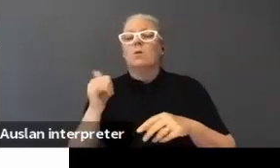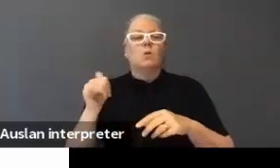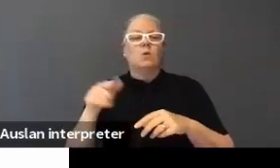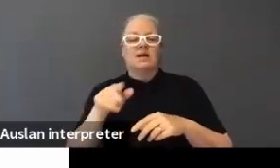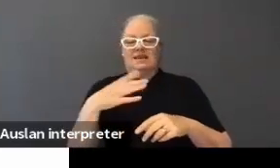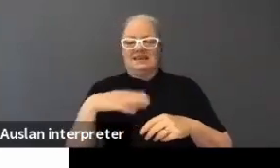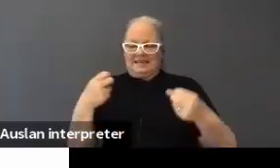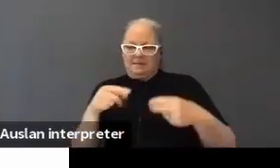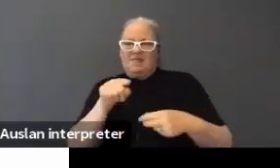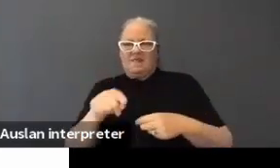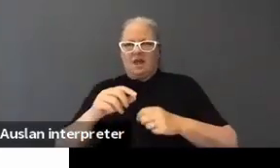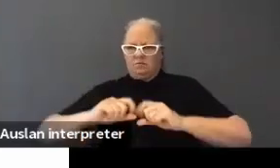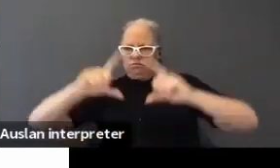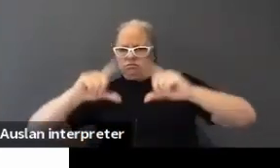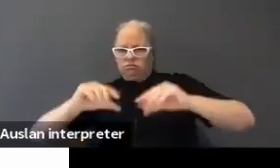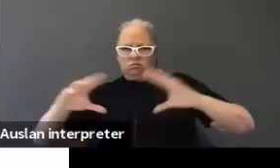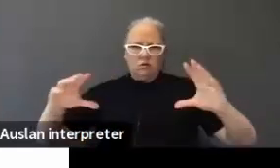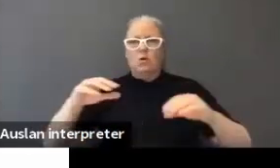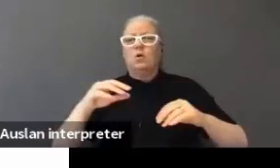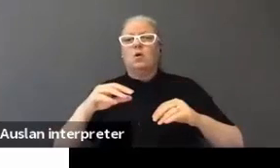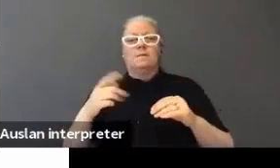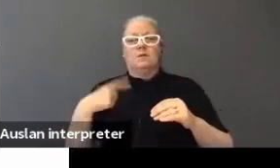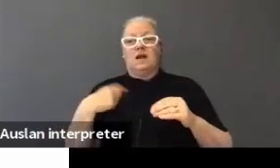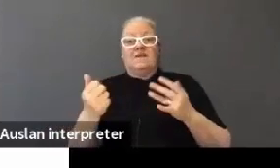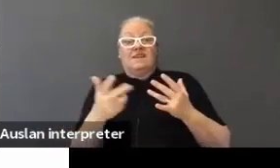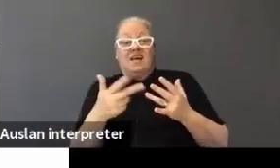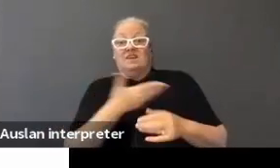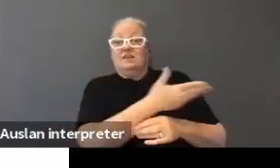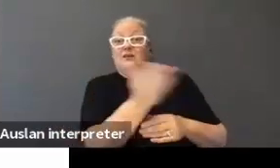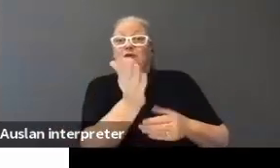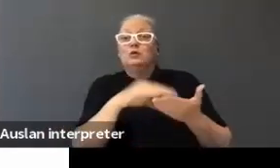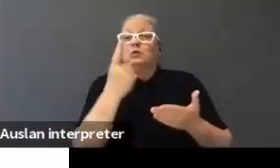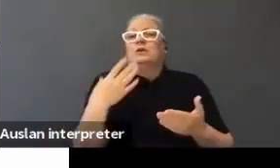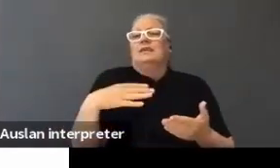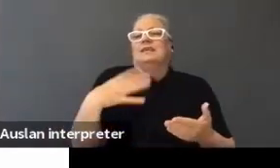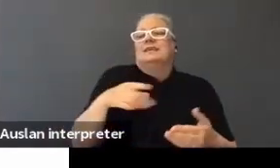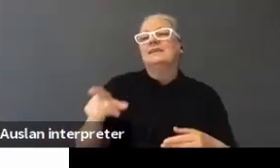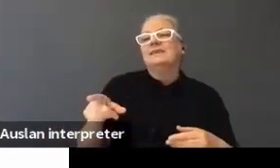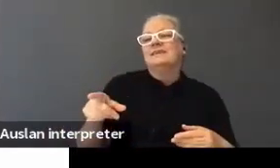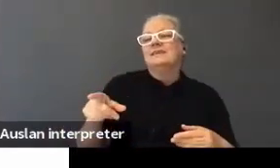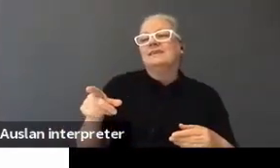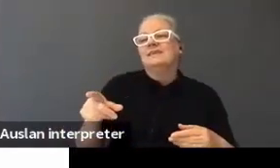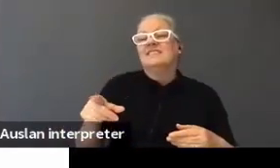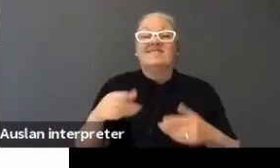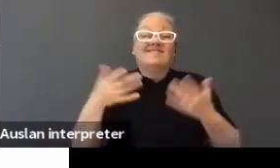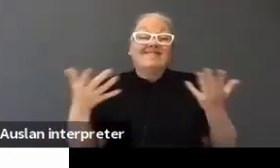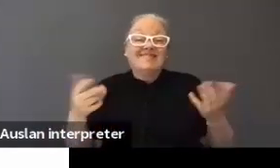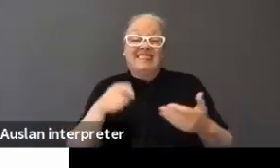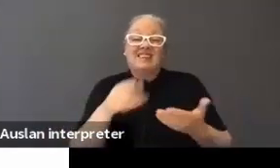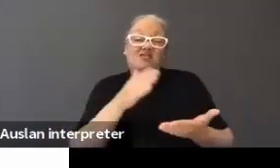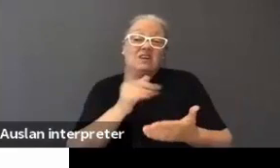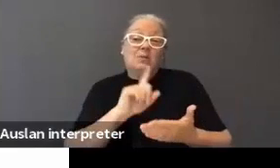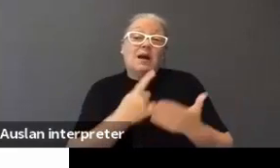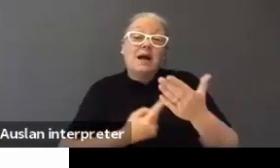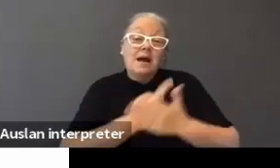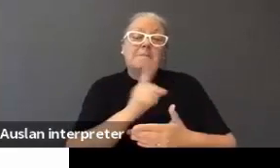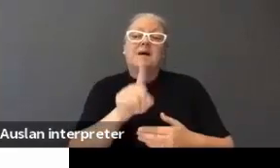way because there's a number of students within that class. That's the reality but they still have access